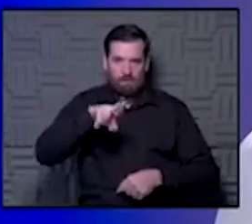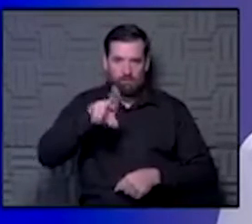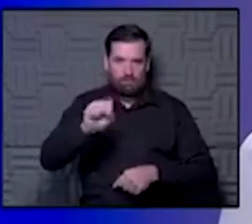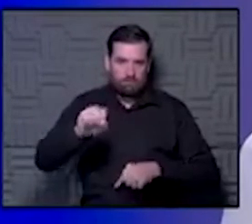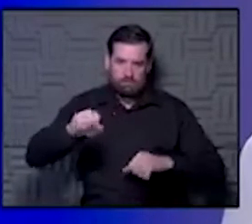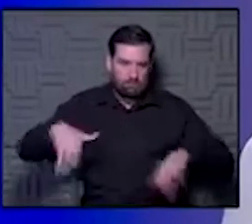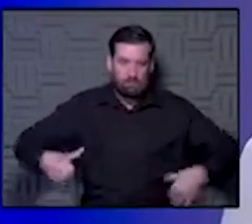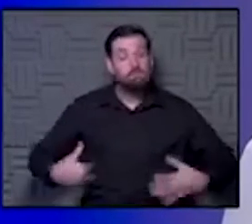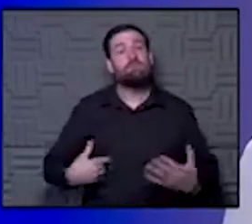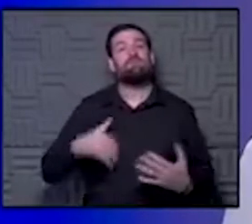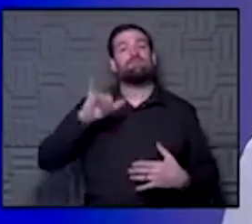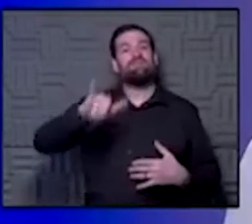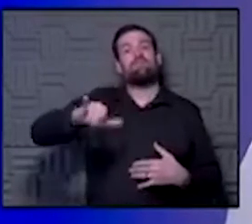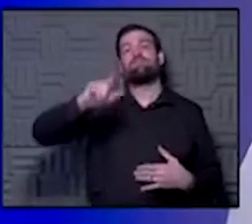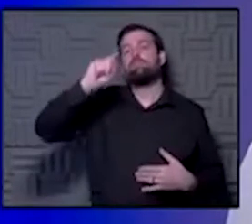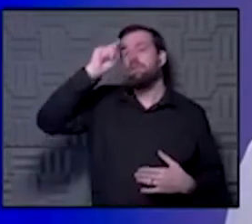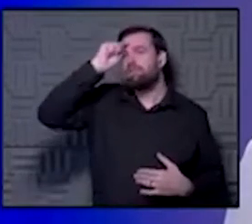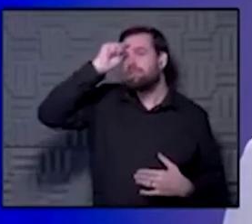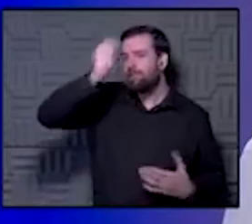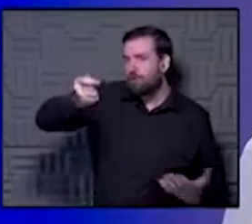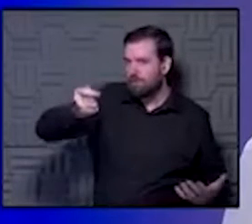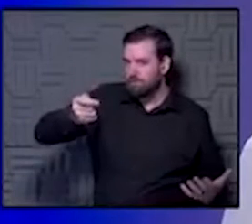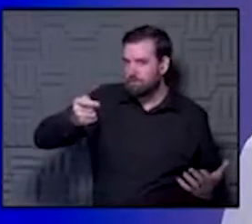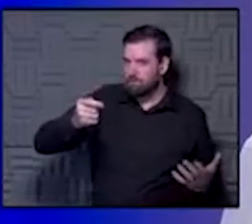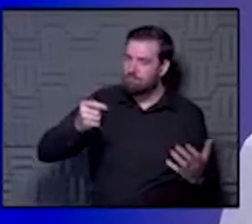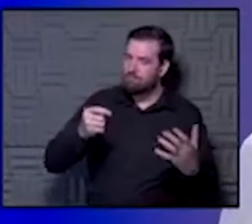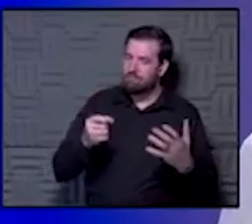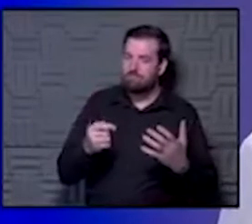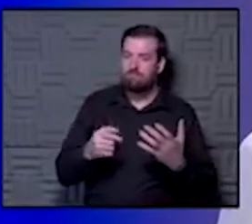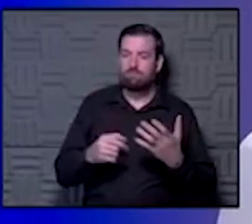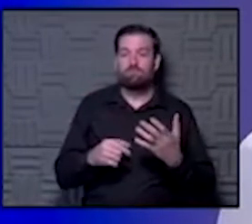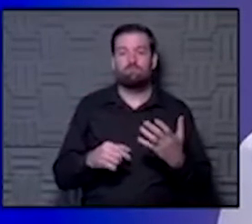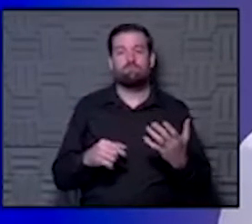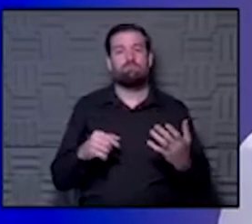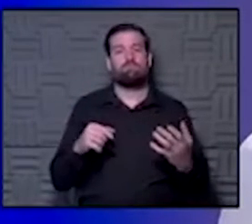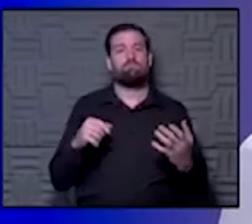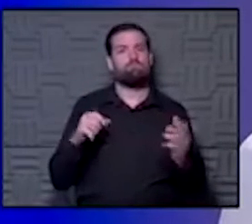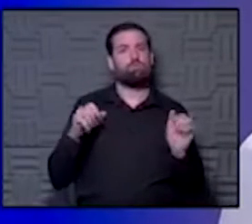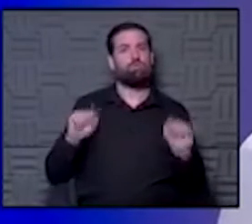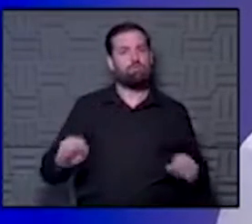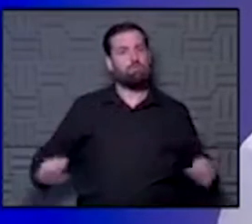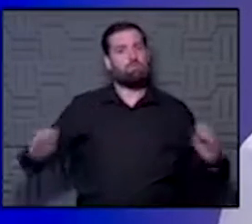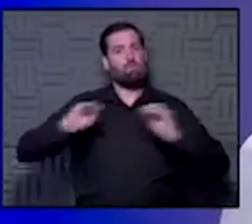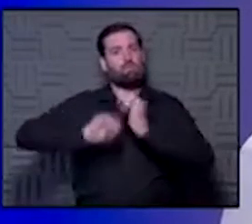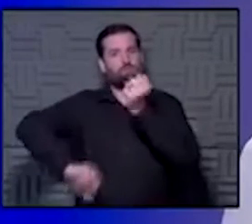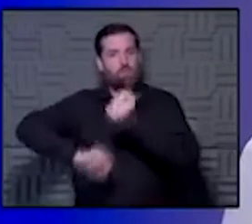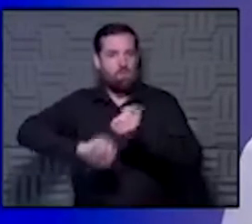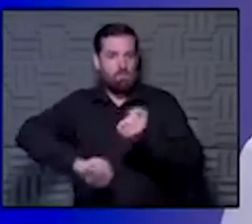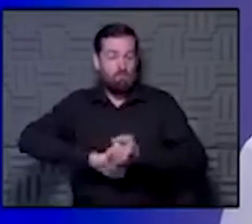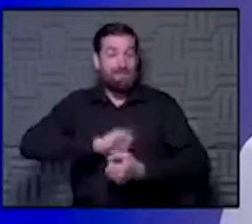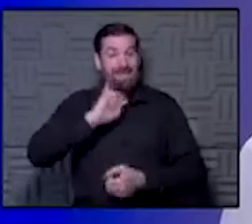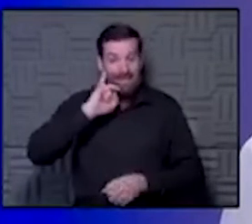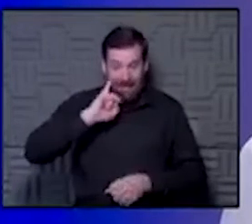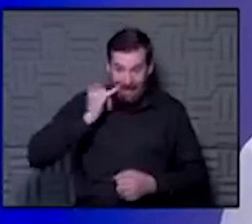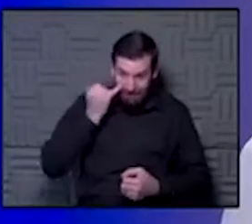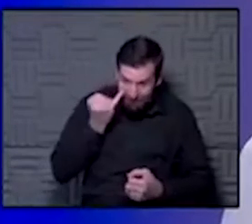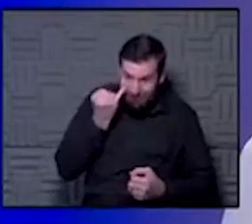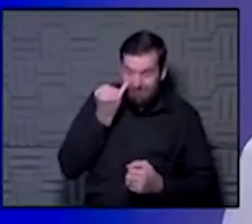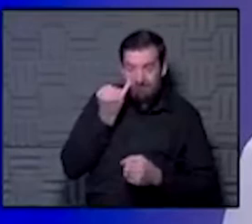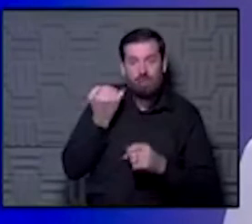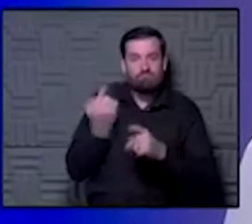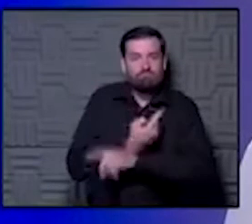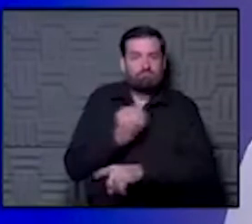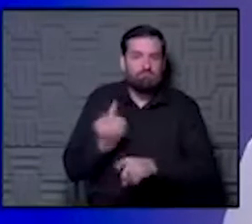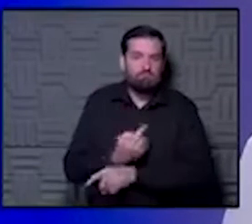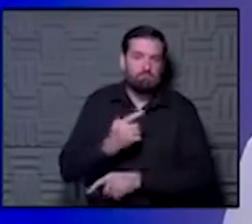to be true. That is a theory. It is backed by a lot of people. But I think that theory could be more supported if we're certain you're getting an adequate sample